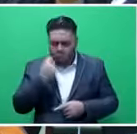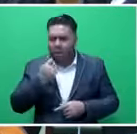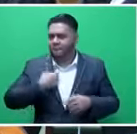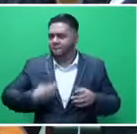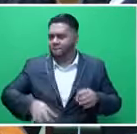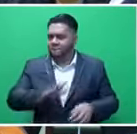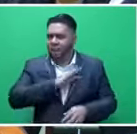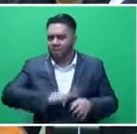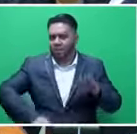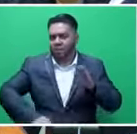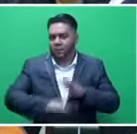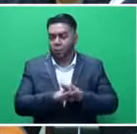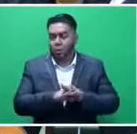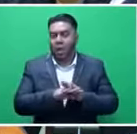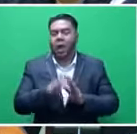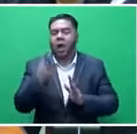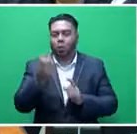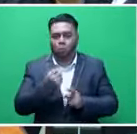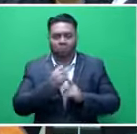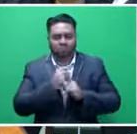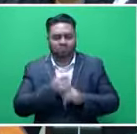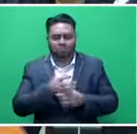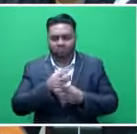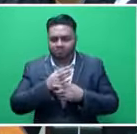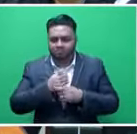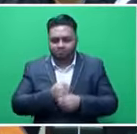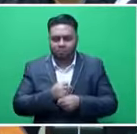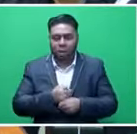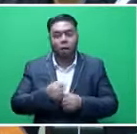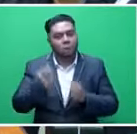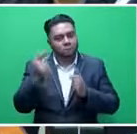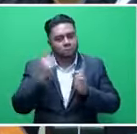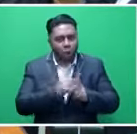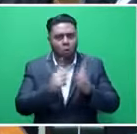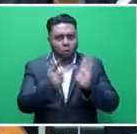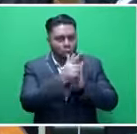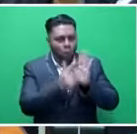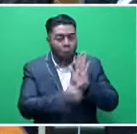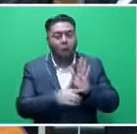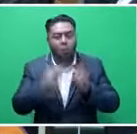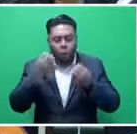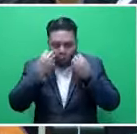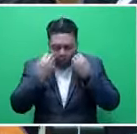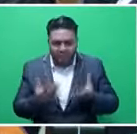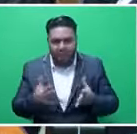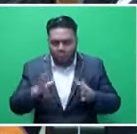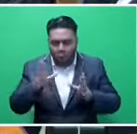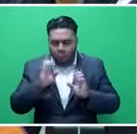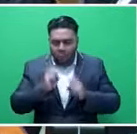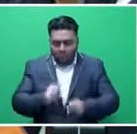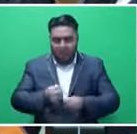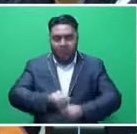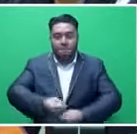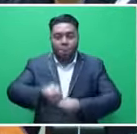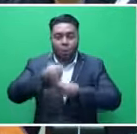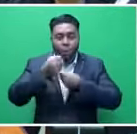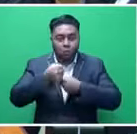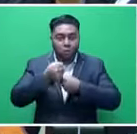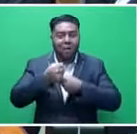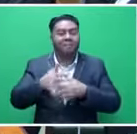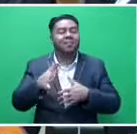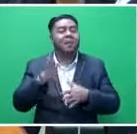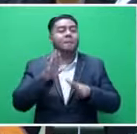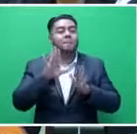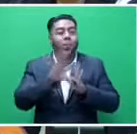true allegiance to the Republic of Fiji according to law, and I will obey, observe, uphold, and maintain the Constitution